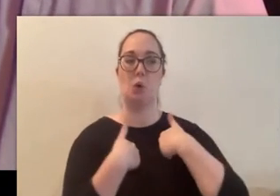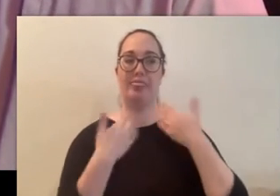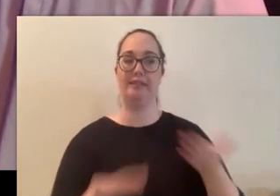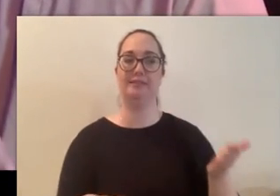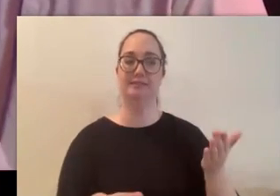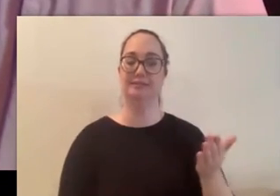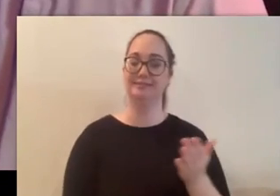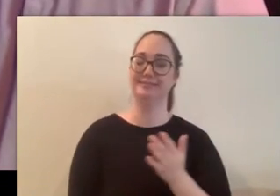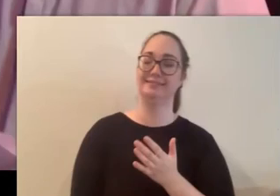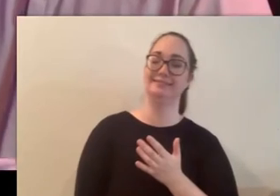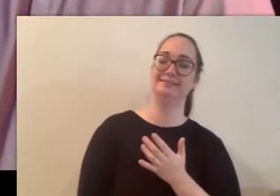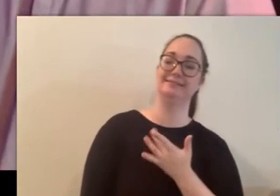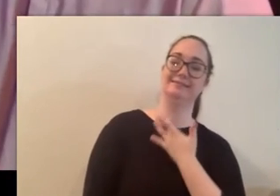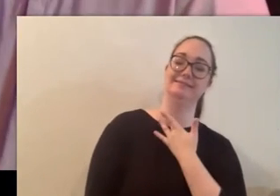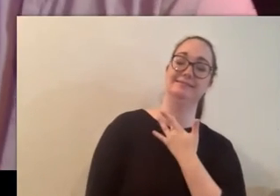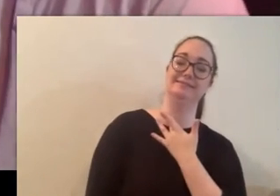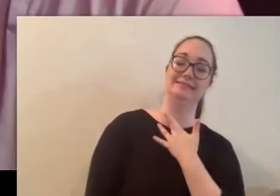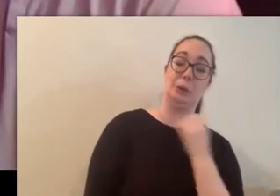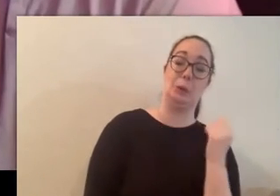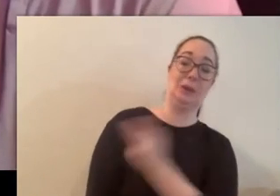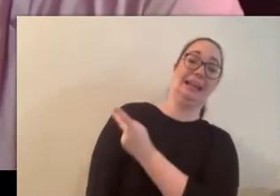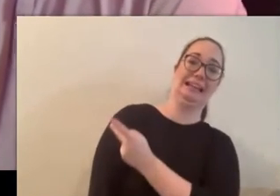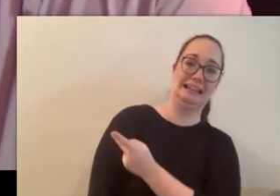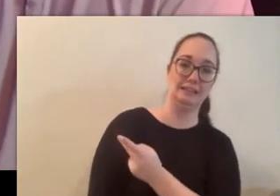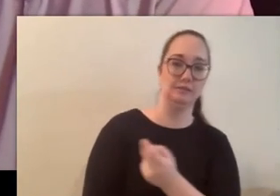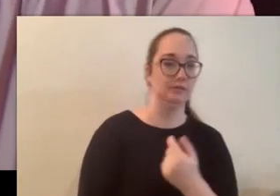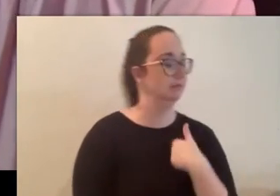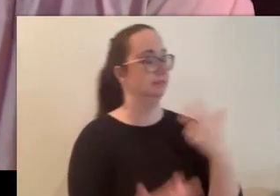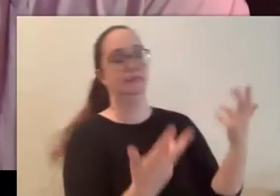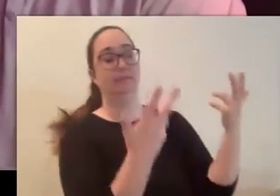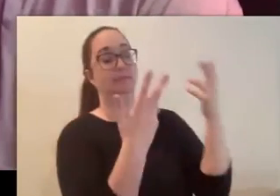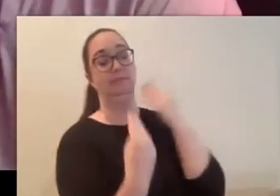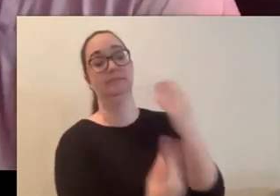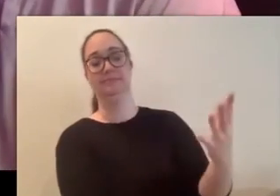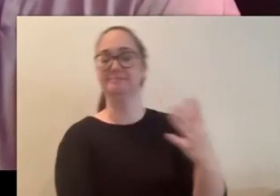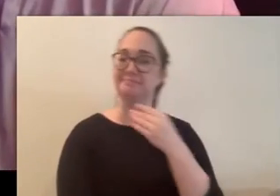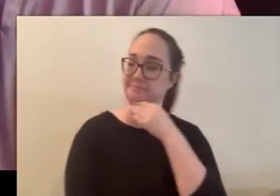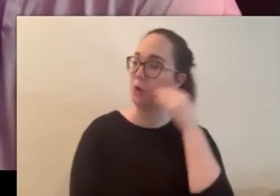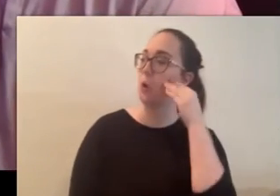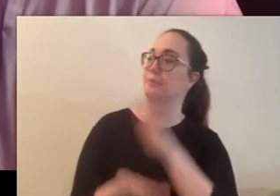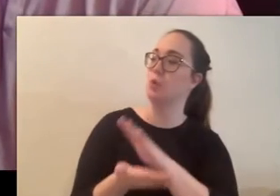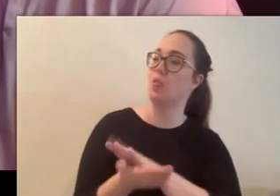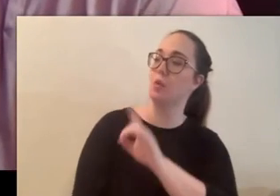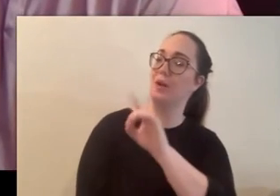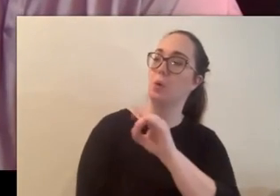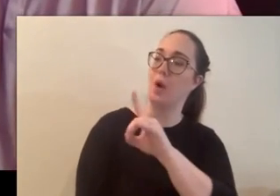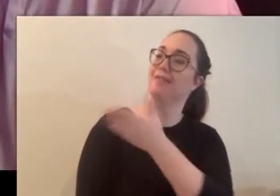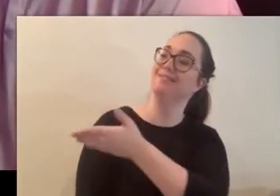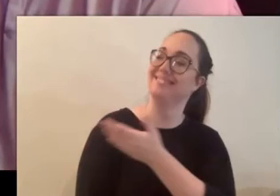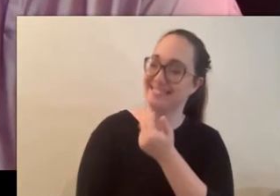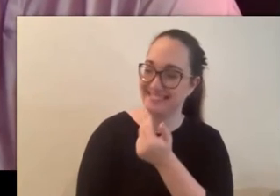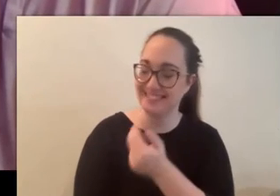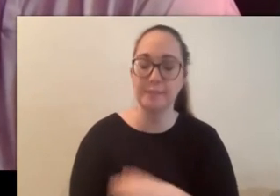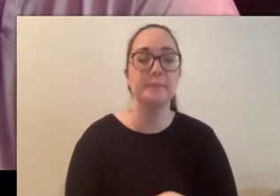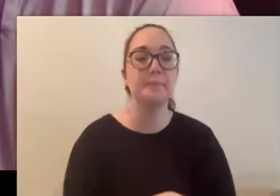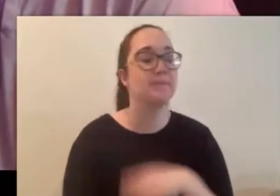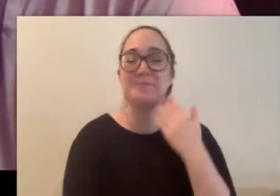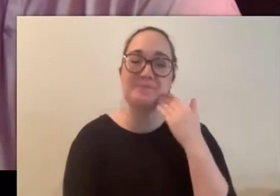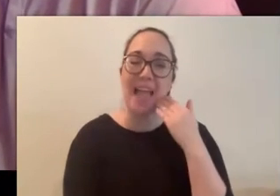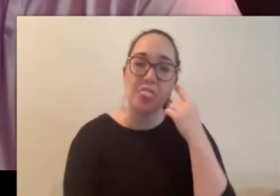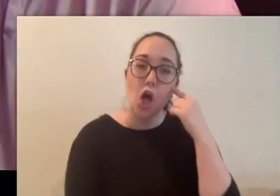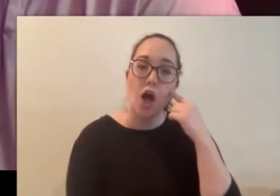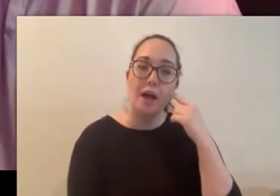i oh okay i'm just homeschooler 101 um no i honestly thought like the banshee was kind of more like the